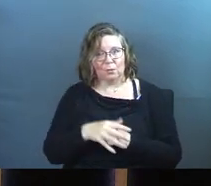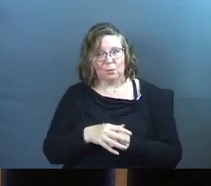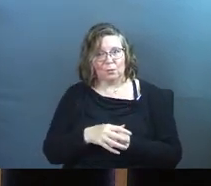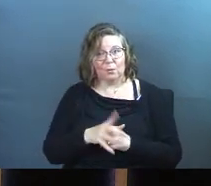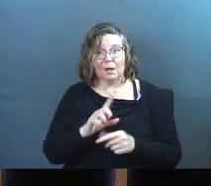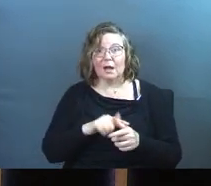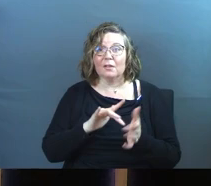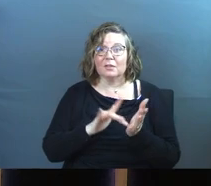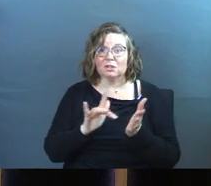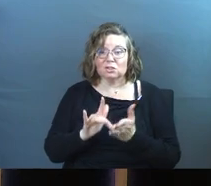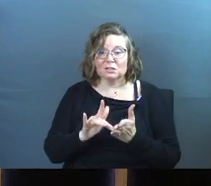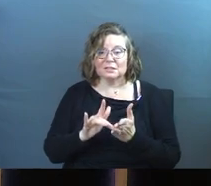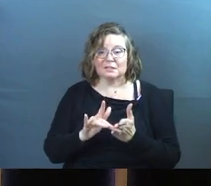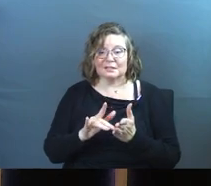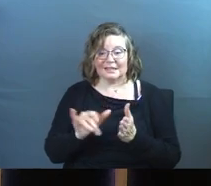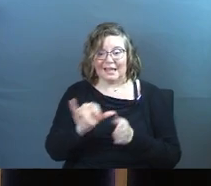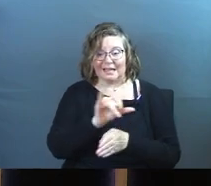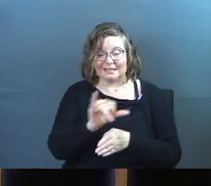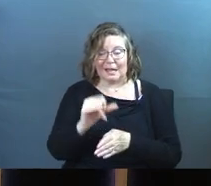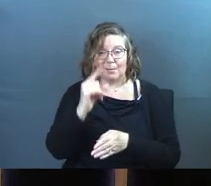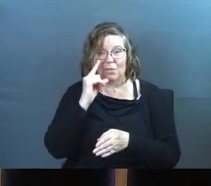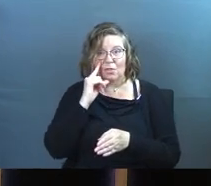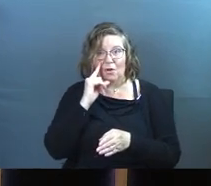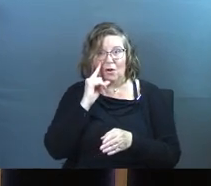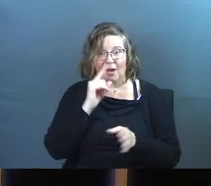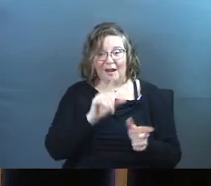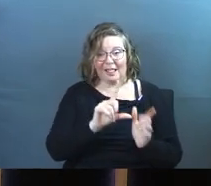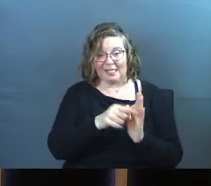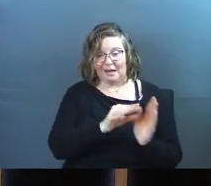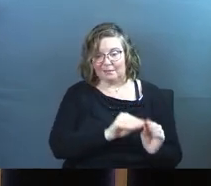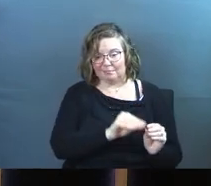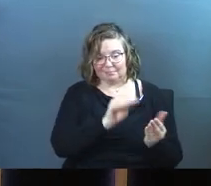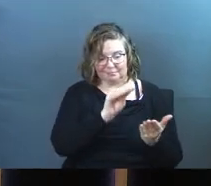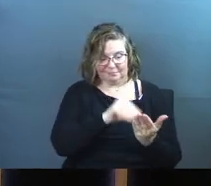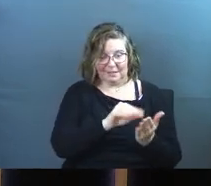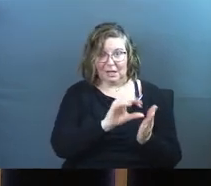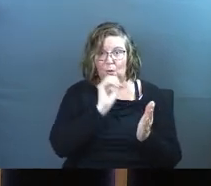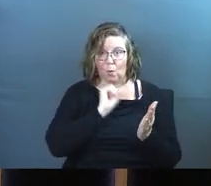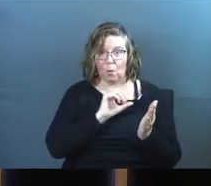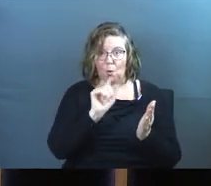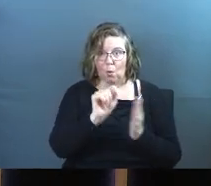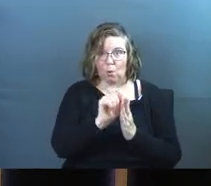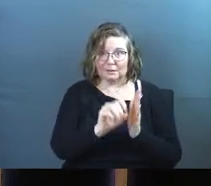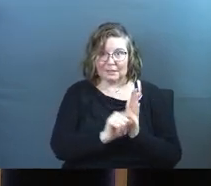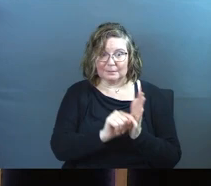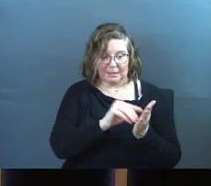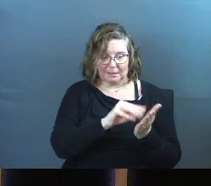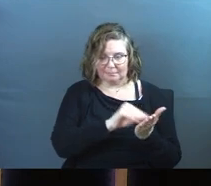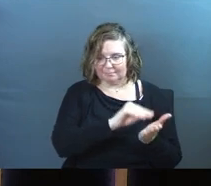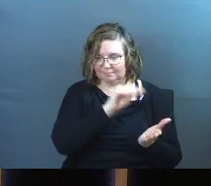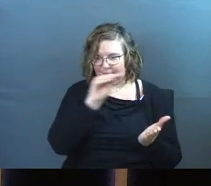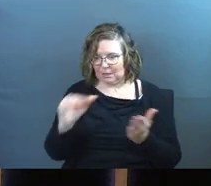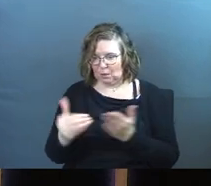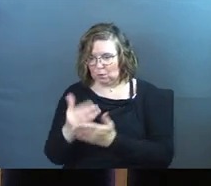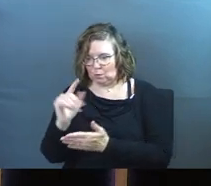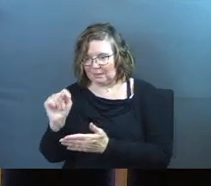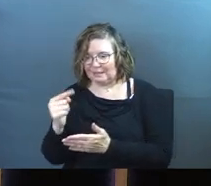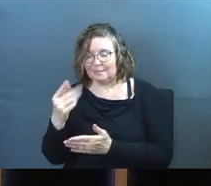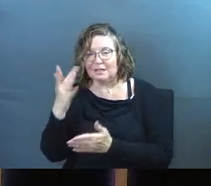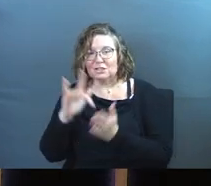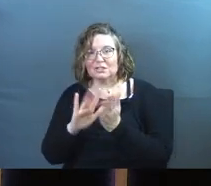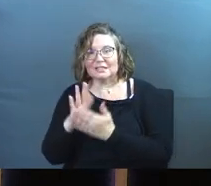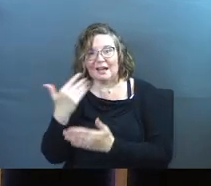And then Jesus picks up that same thought in the New Testament in the Gospels. What does Jesus say? Jesus says, He's the good shepherd.